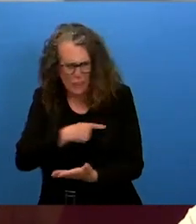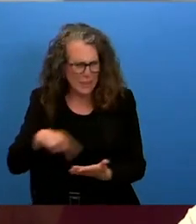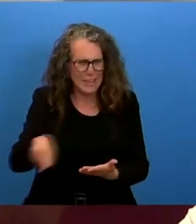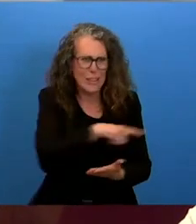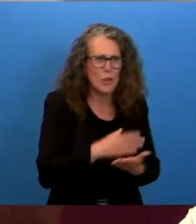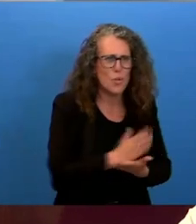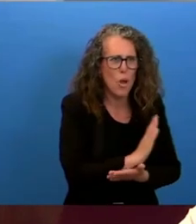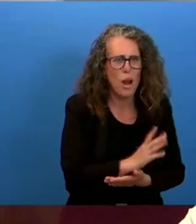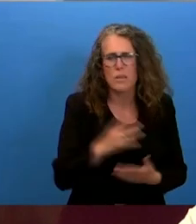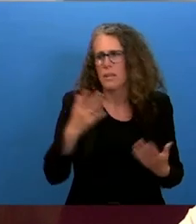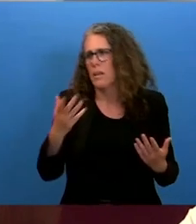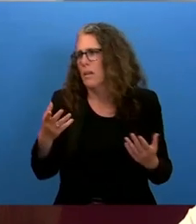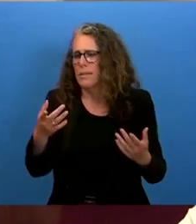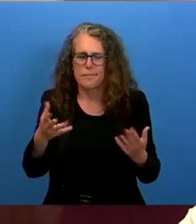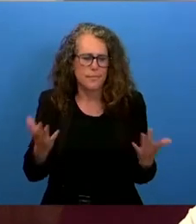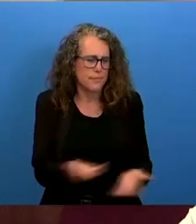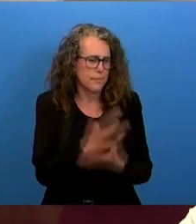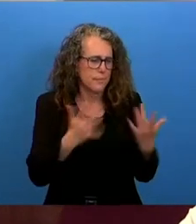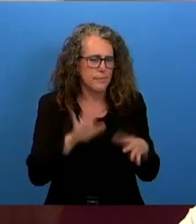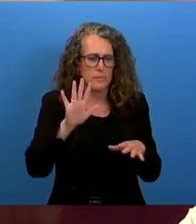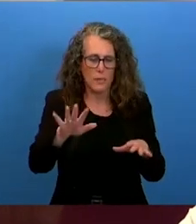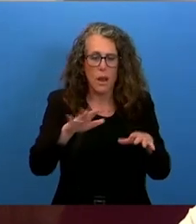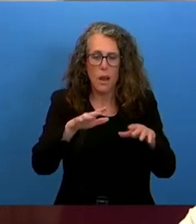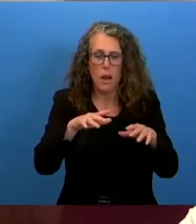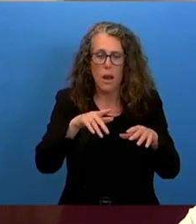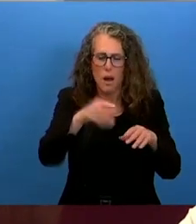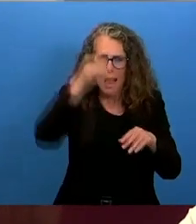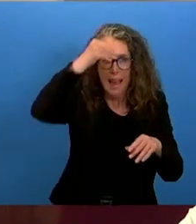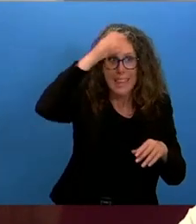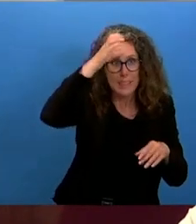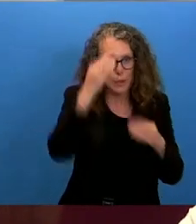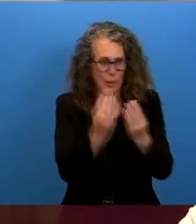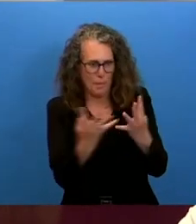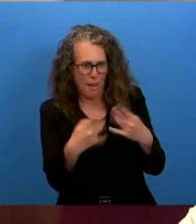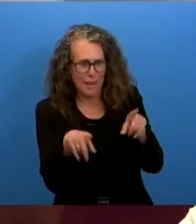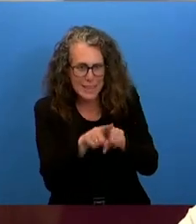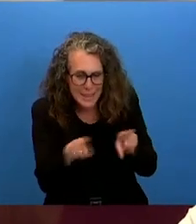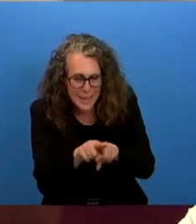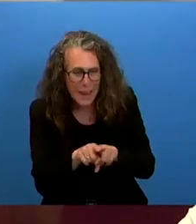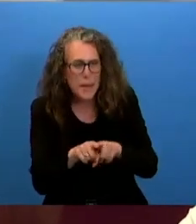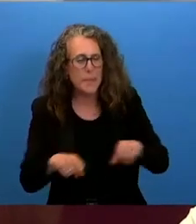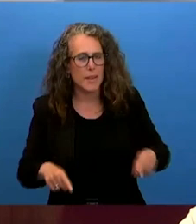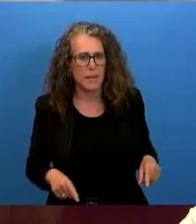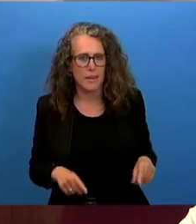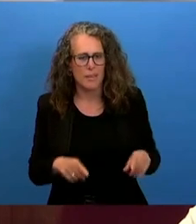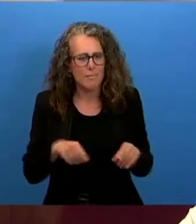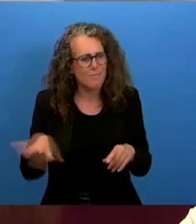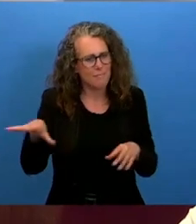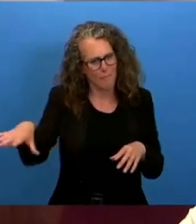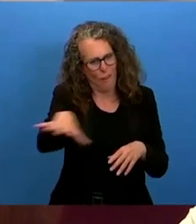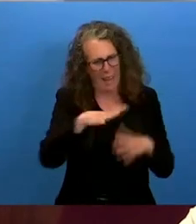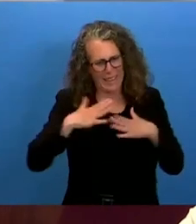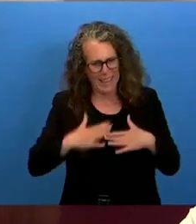of experts in order to address the rights of these individuals